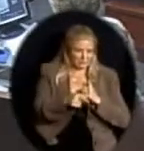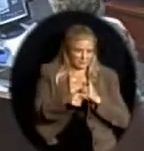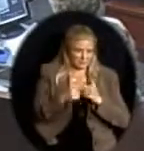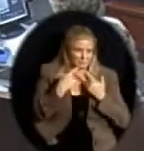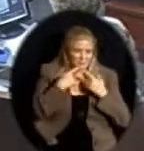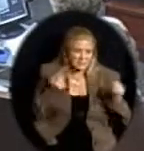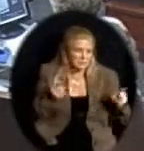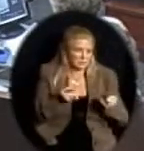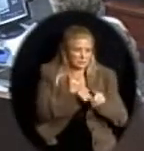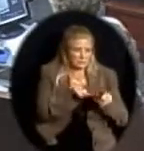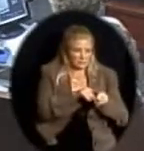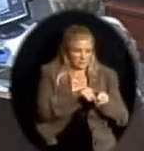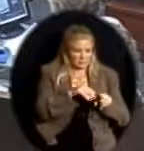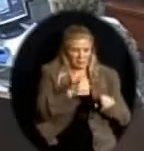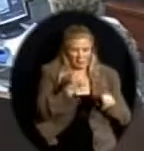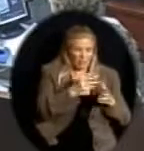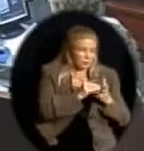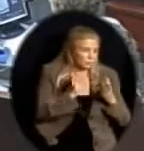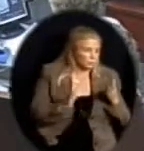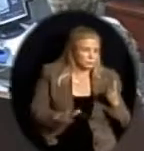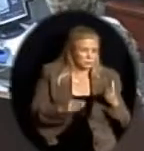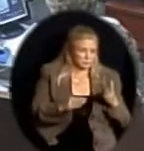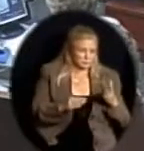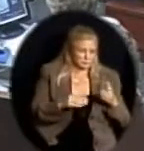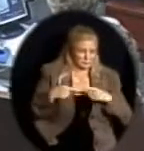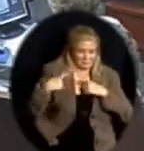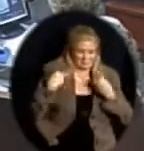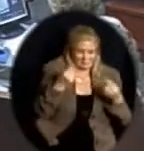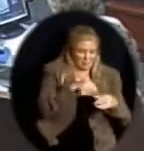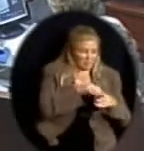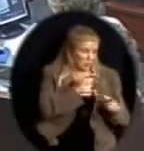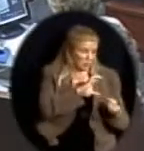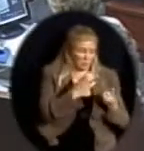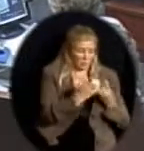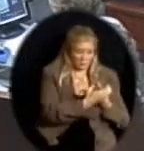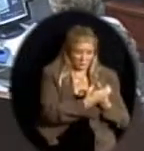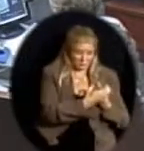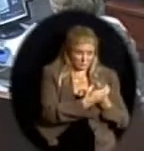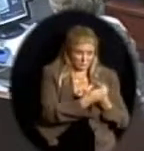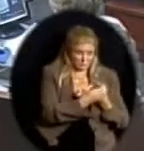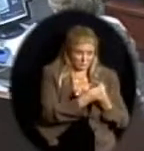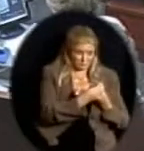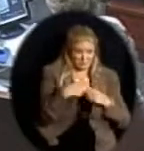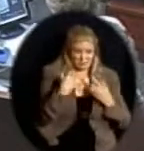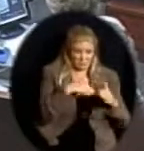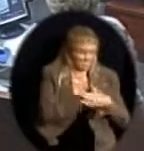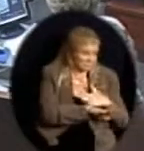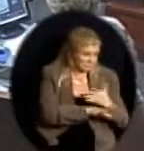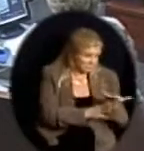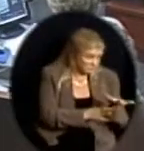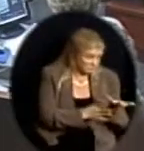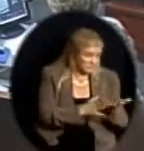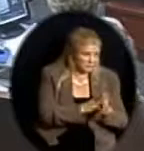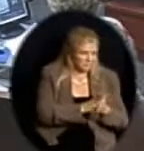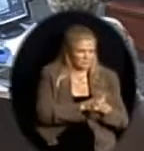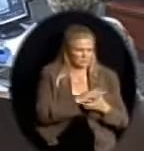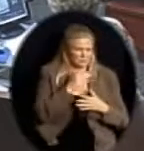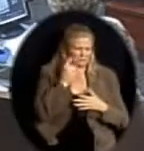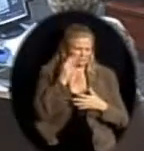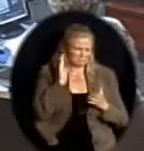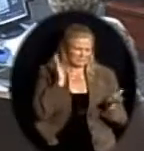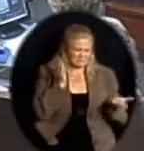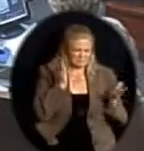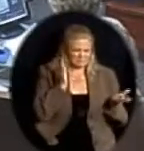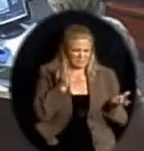for 16, 17 years from infancy. It seems a little, it seems a stretch here,